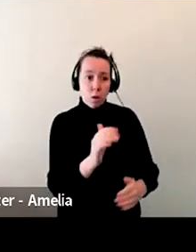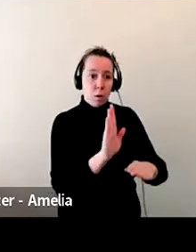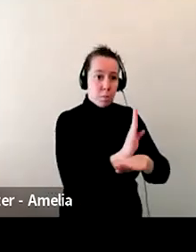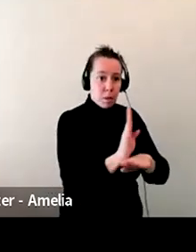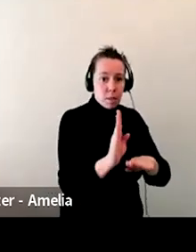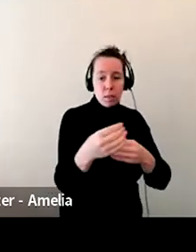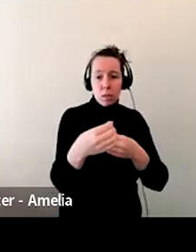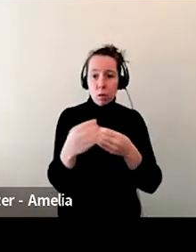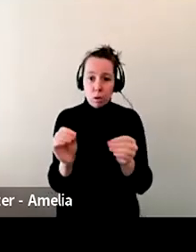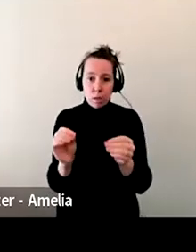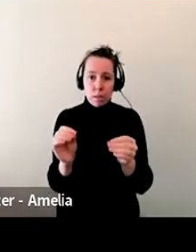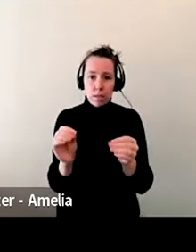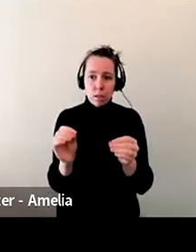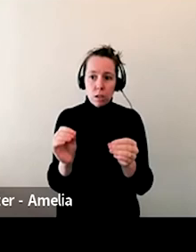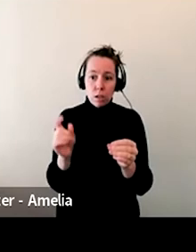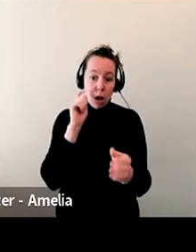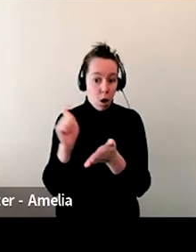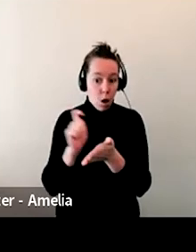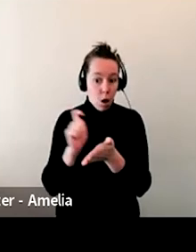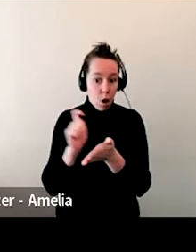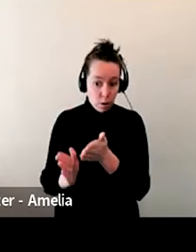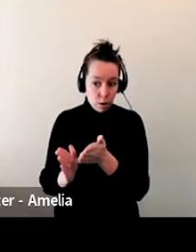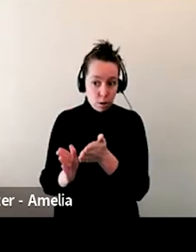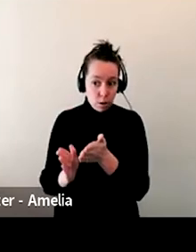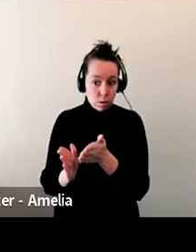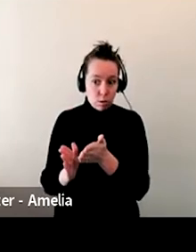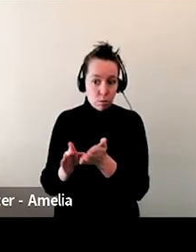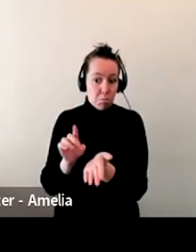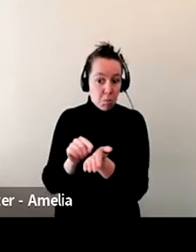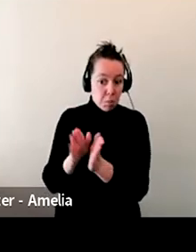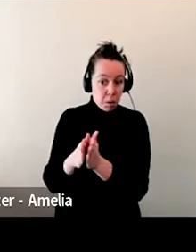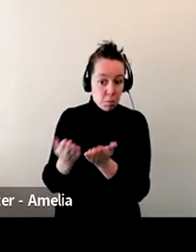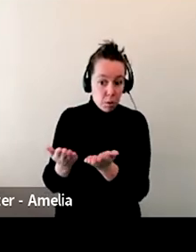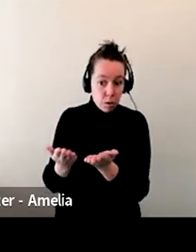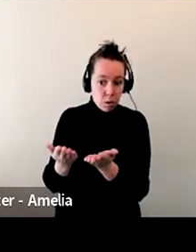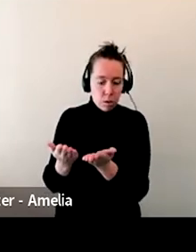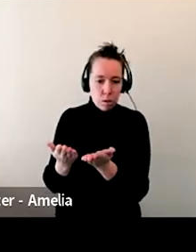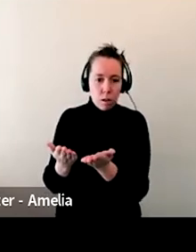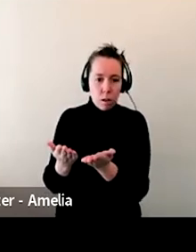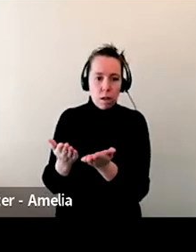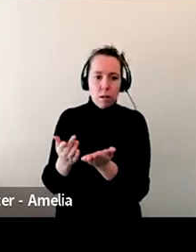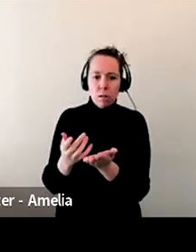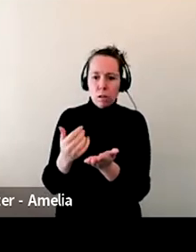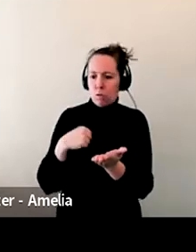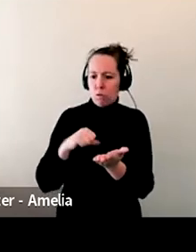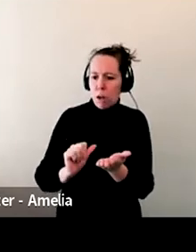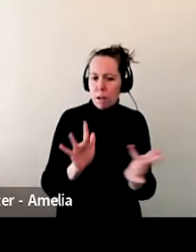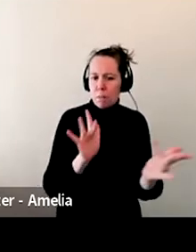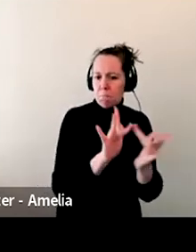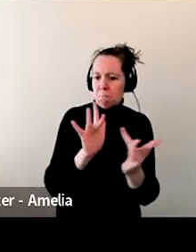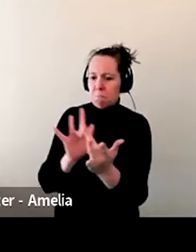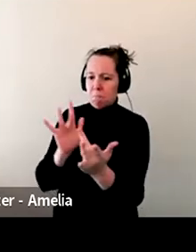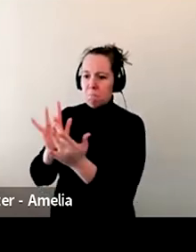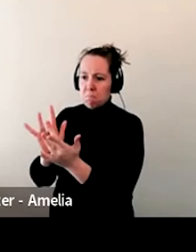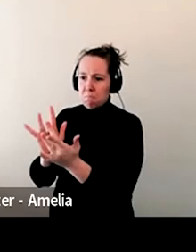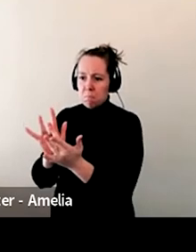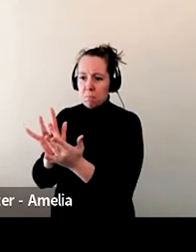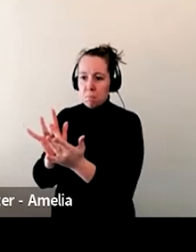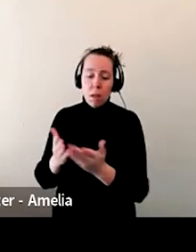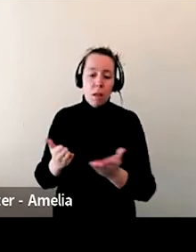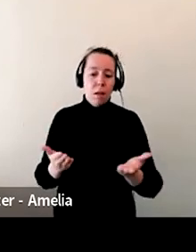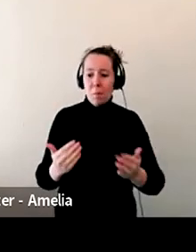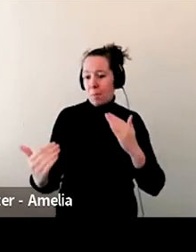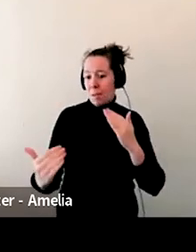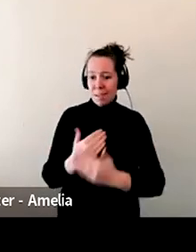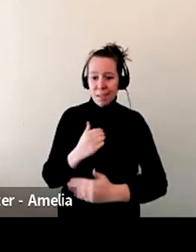local authors. So we're, we're always trying to be that third place, that place that you don't just go to buy a book, but you might go to sit, you know, we've got a